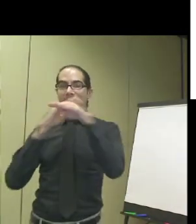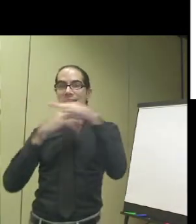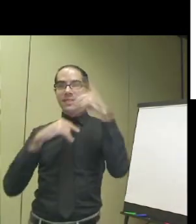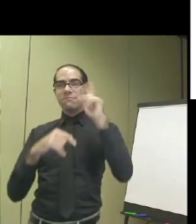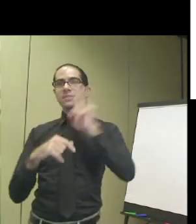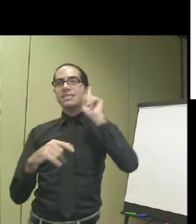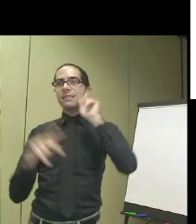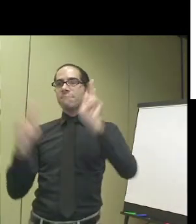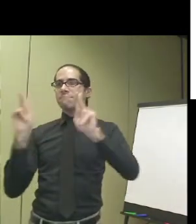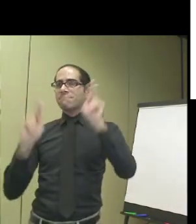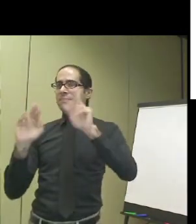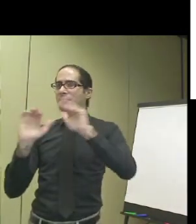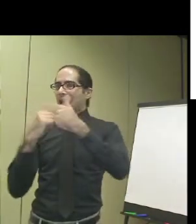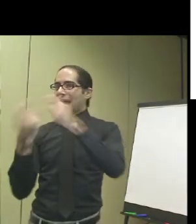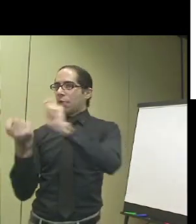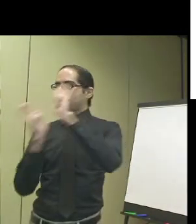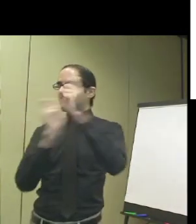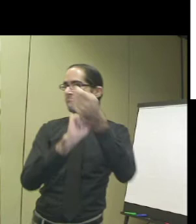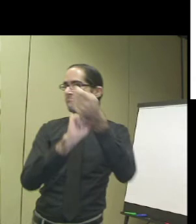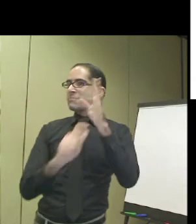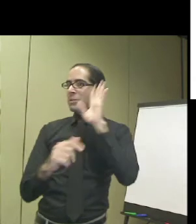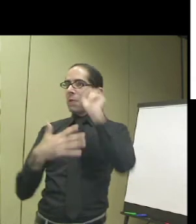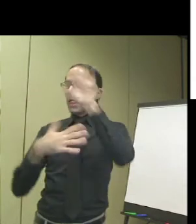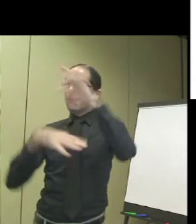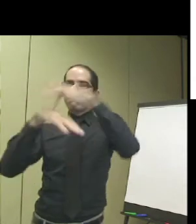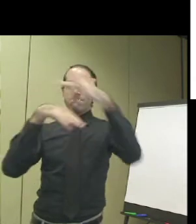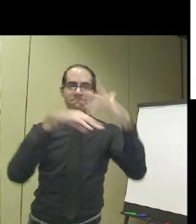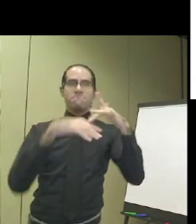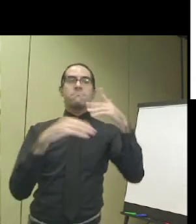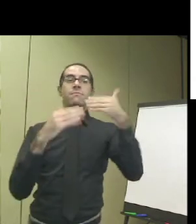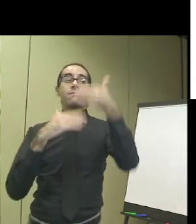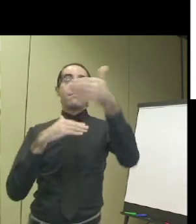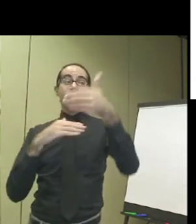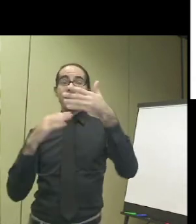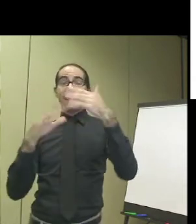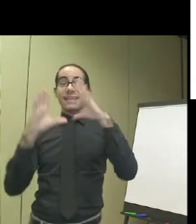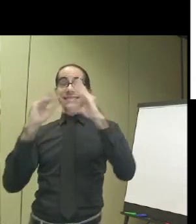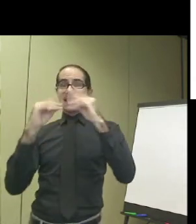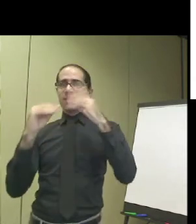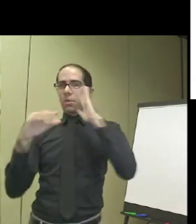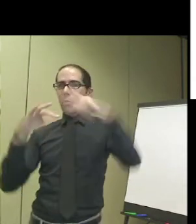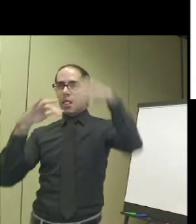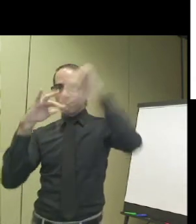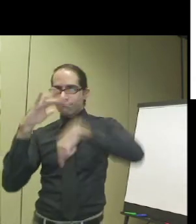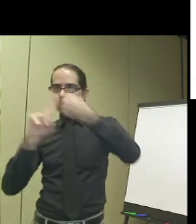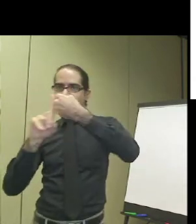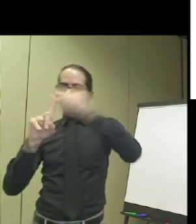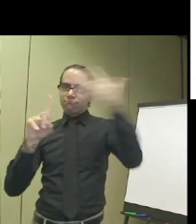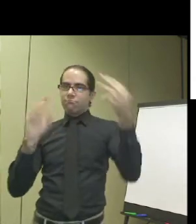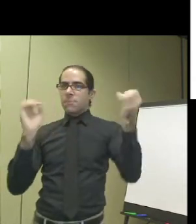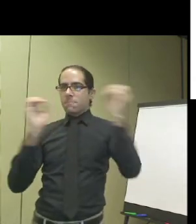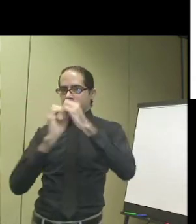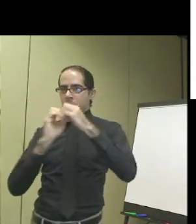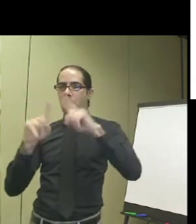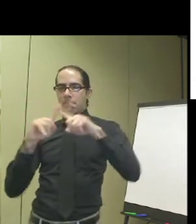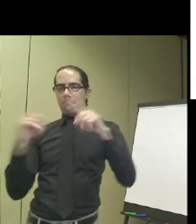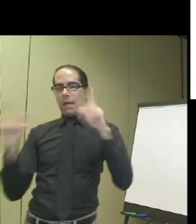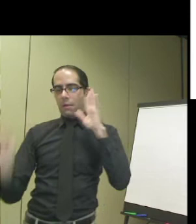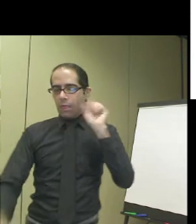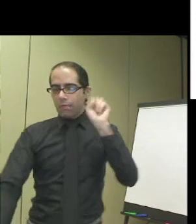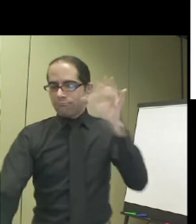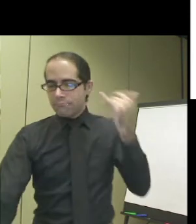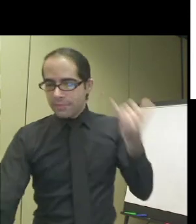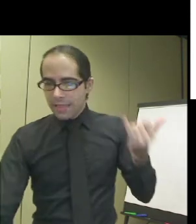So the evolution of the museum access. How it's changed for deaf people. I'll touch a little bit about that. On that now. And I'll explain that